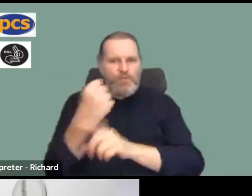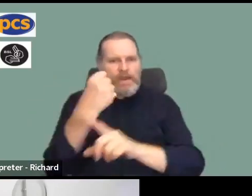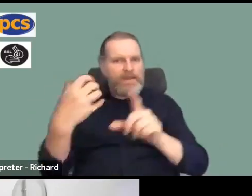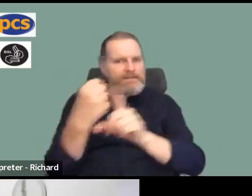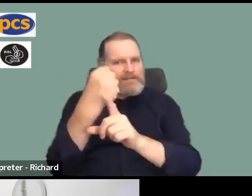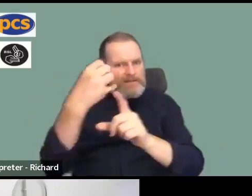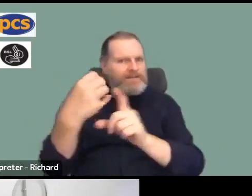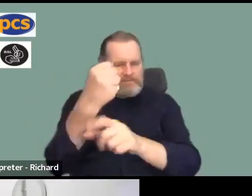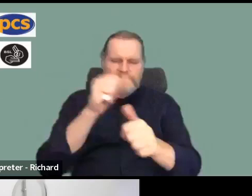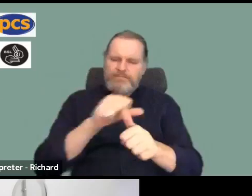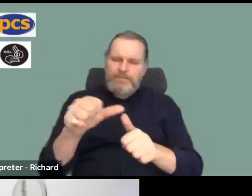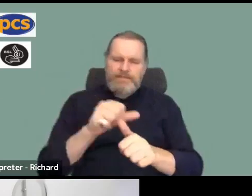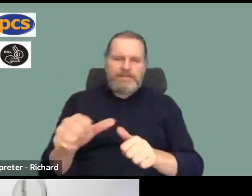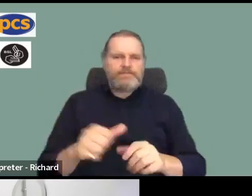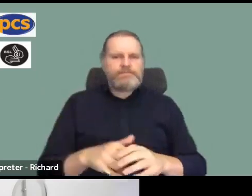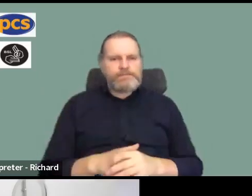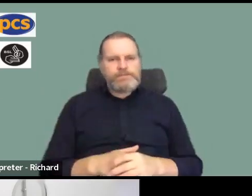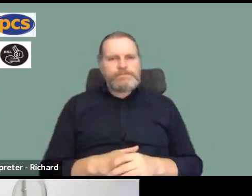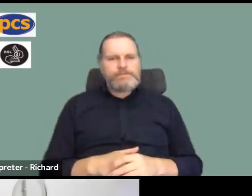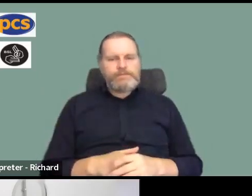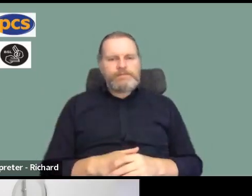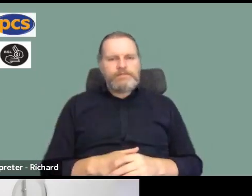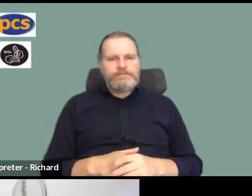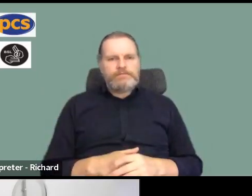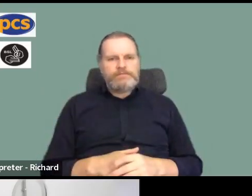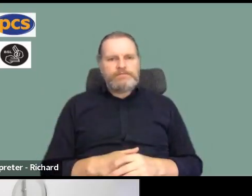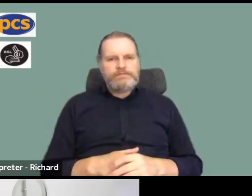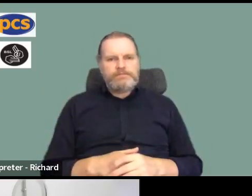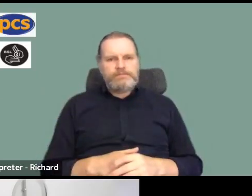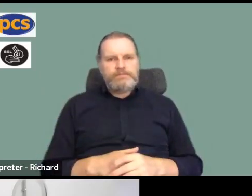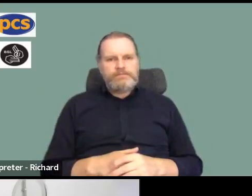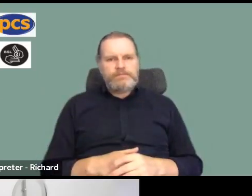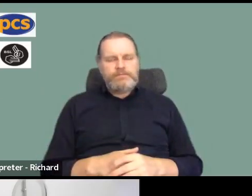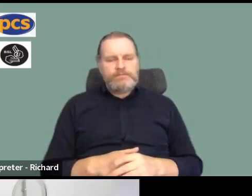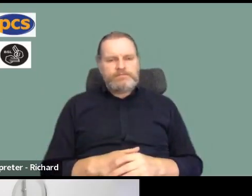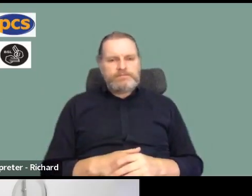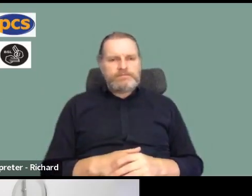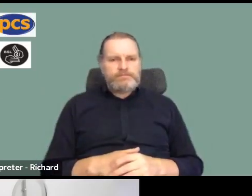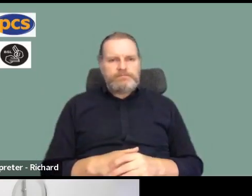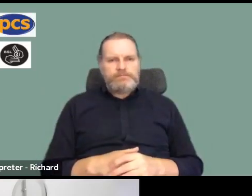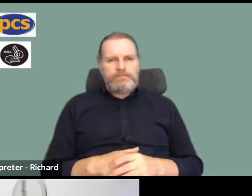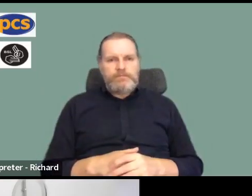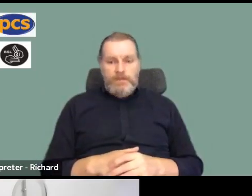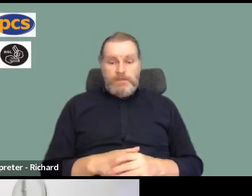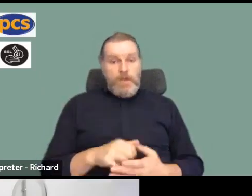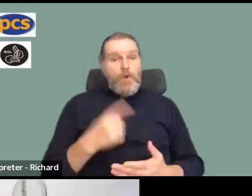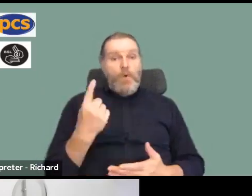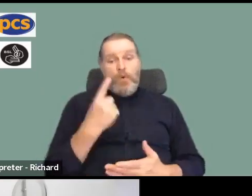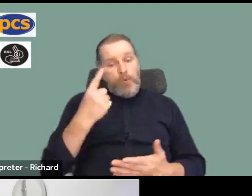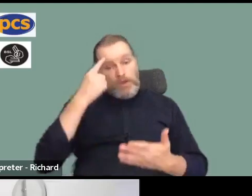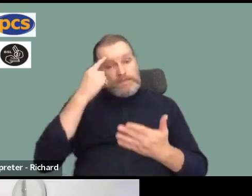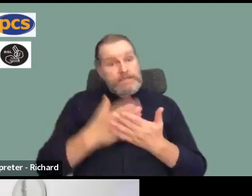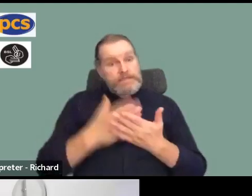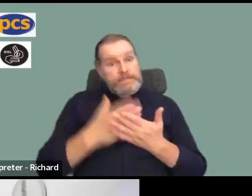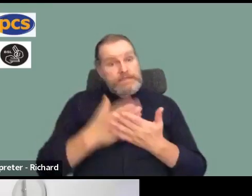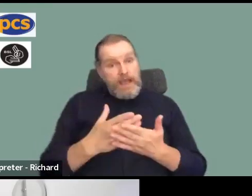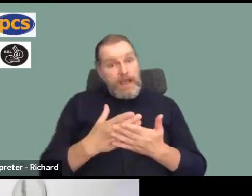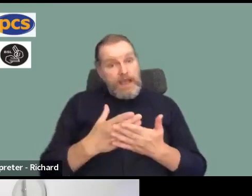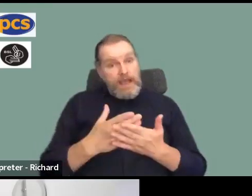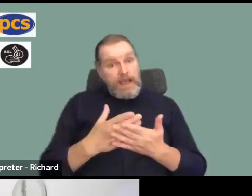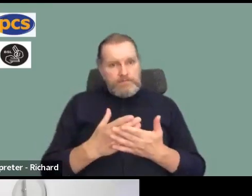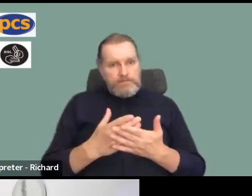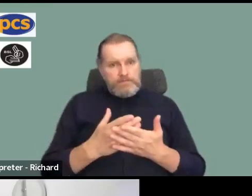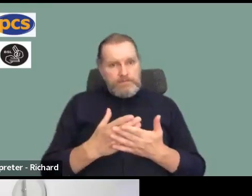and take that risk. But I would also just say to Michael that it wasn't the NEC who made this decision. Actually, there was a debate at the union's